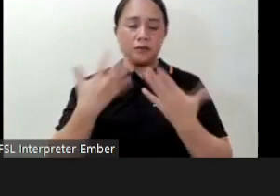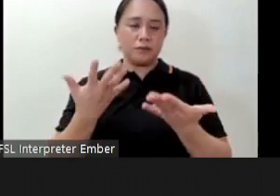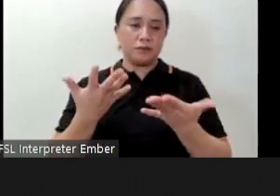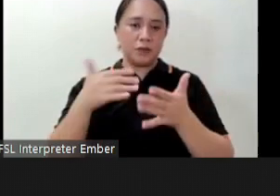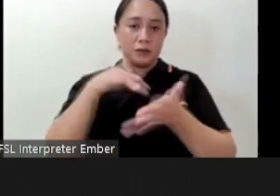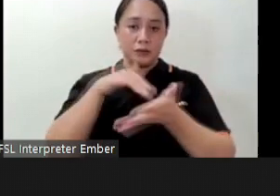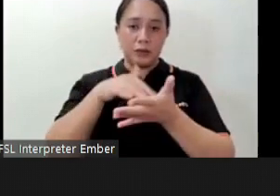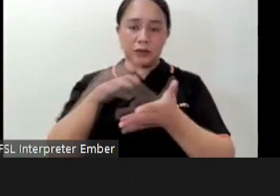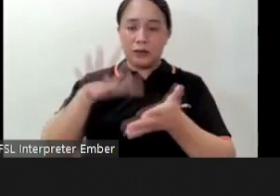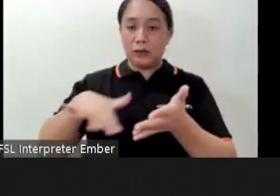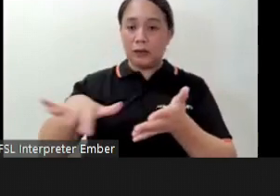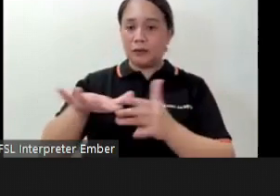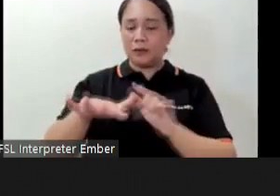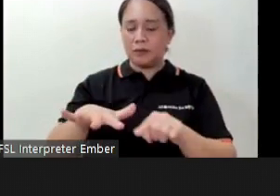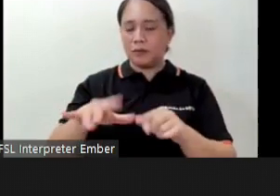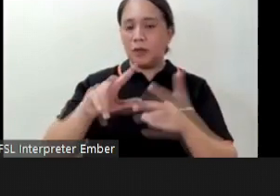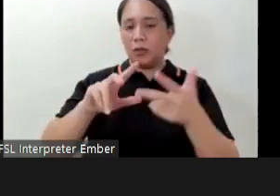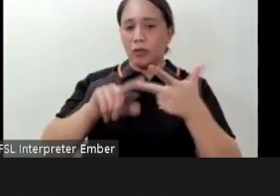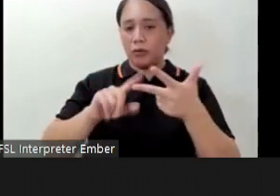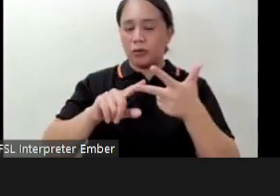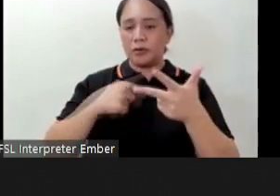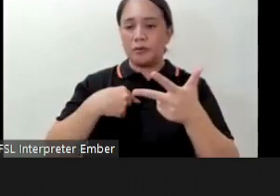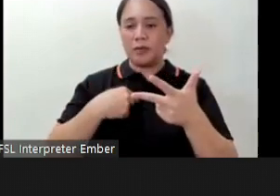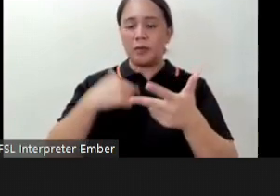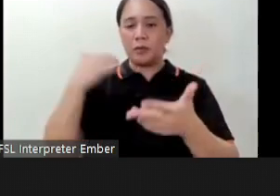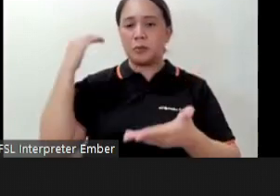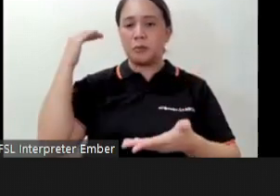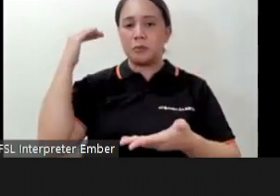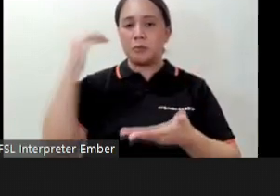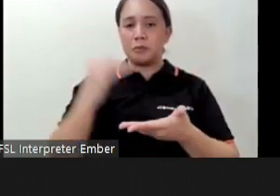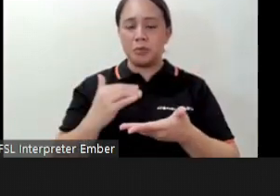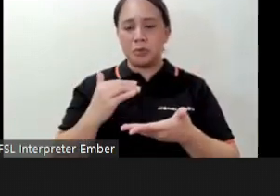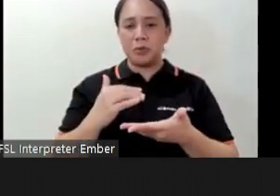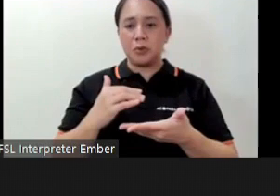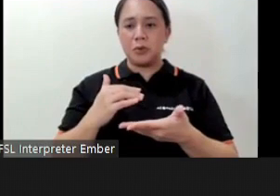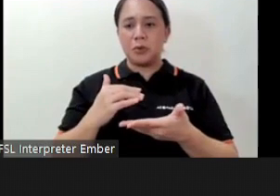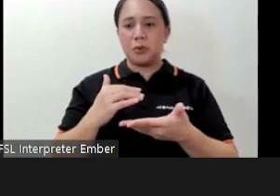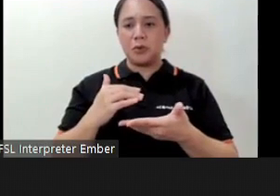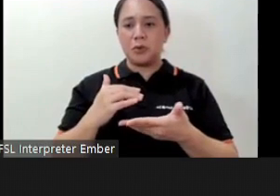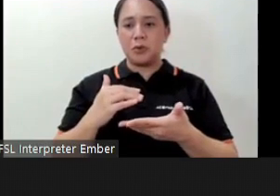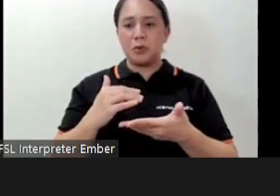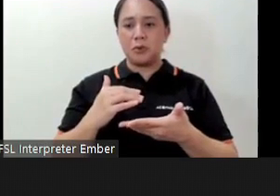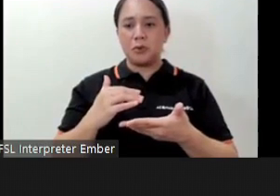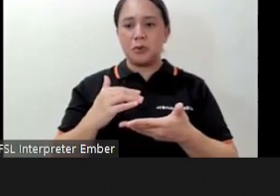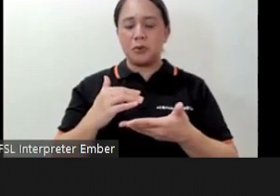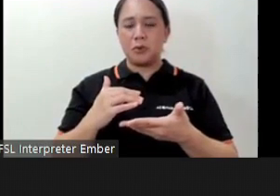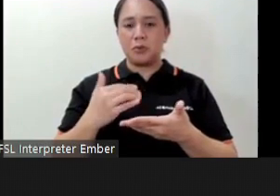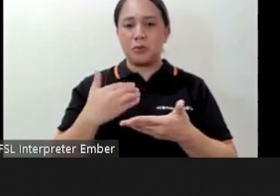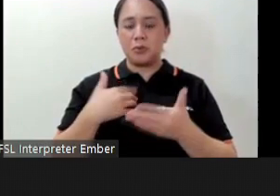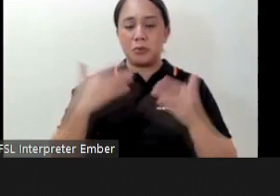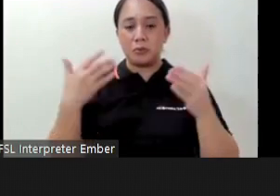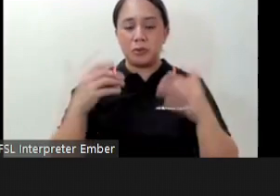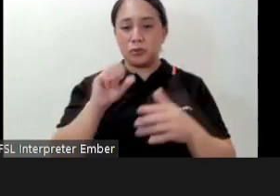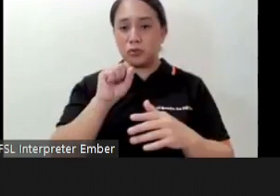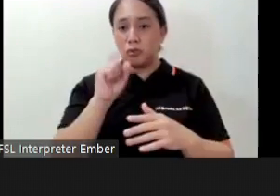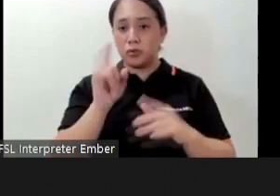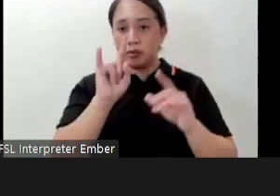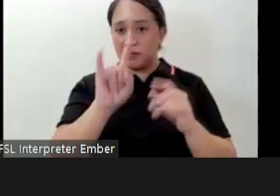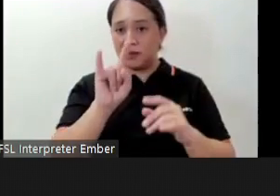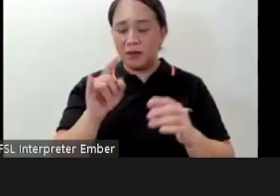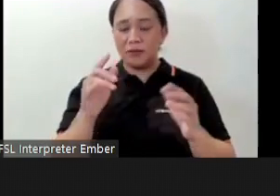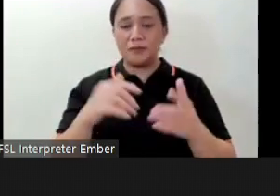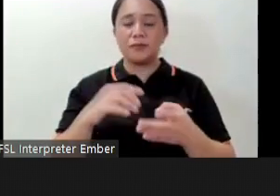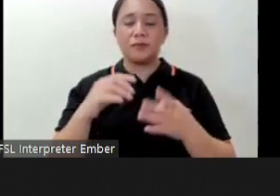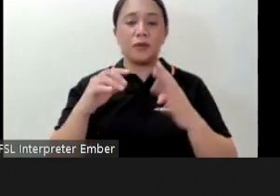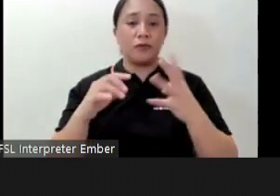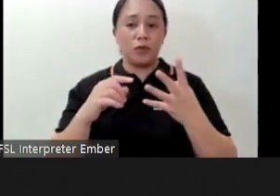the third one is I reduce the amount of time I spend on social media the fourth one